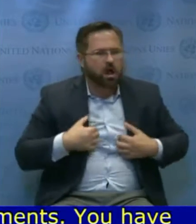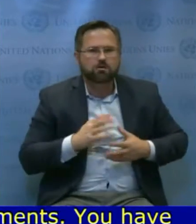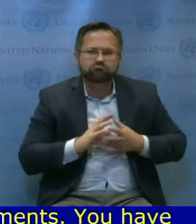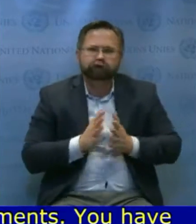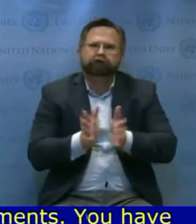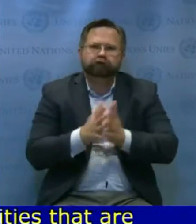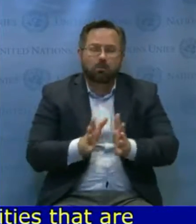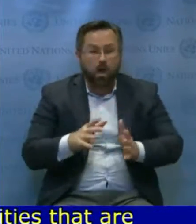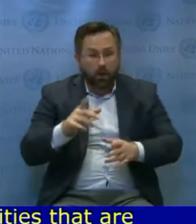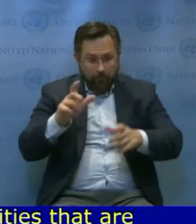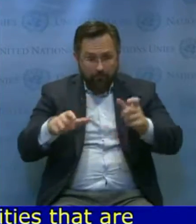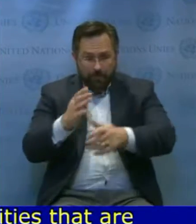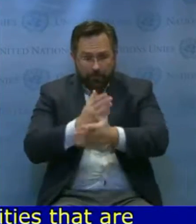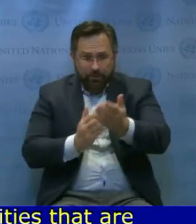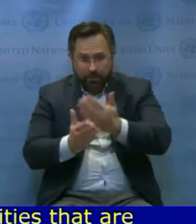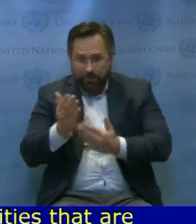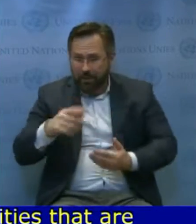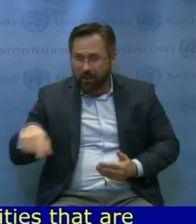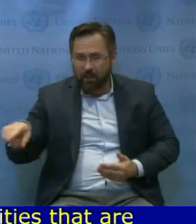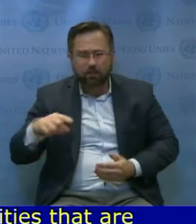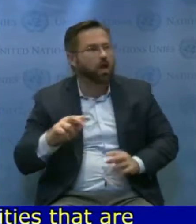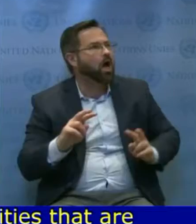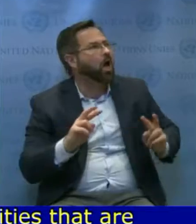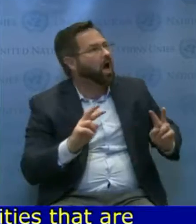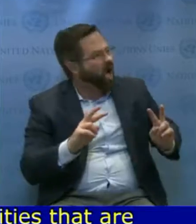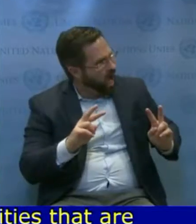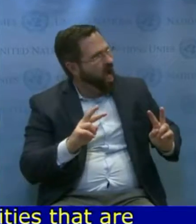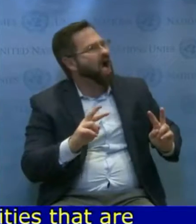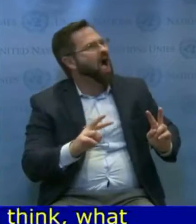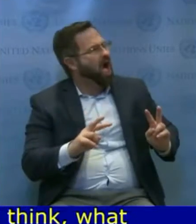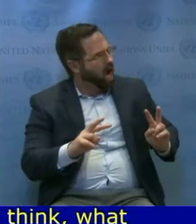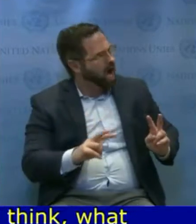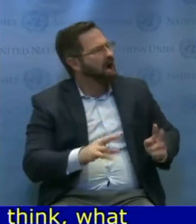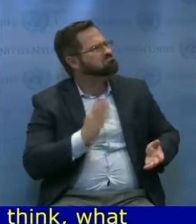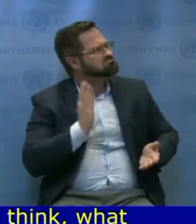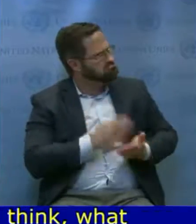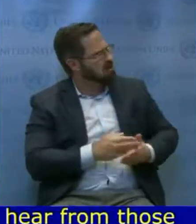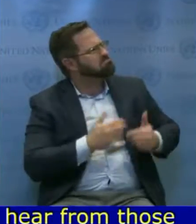them. Thank you. Thank you. Thank you very much. And a close.